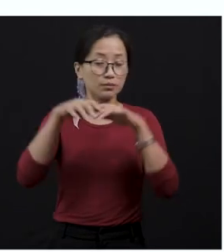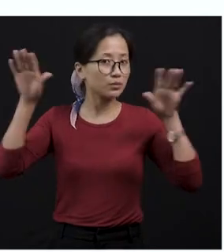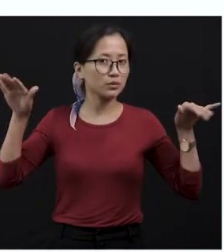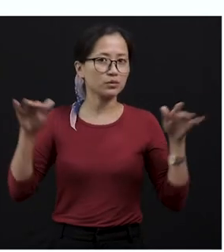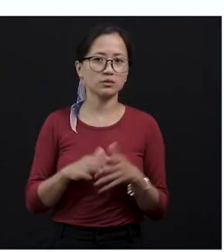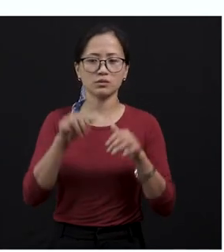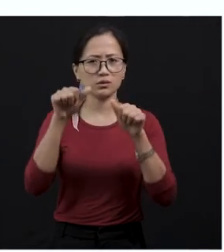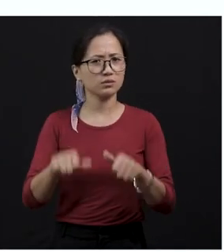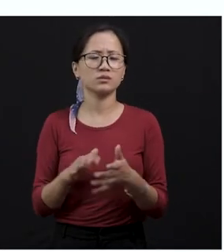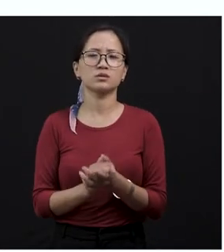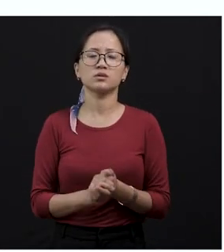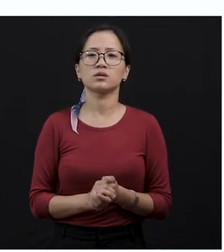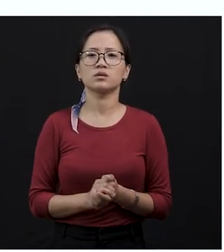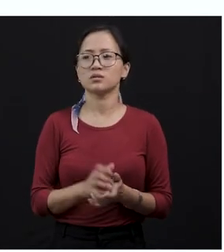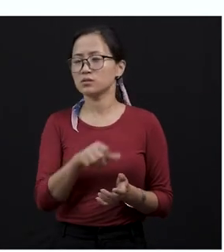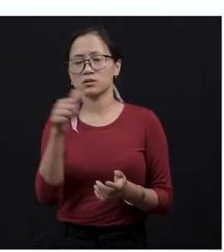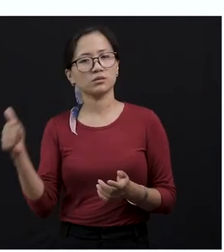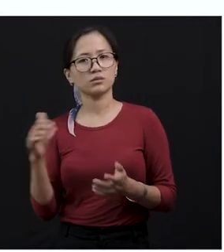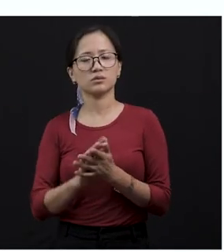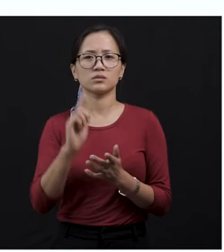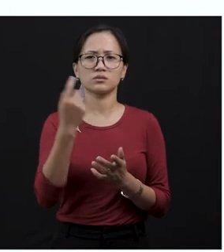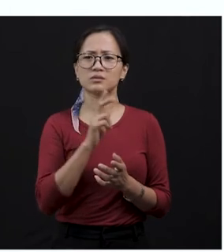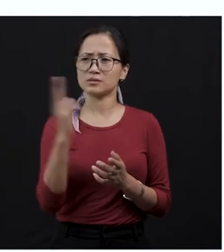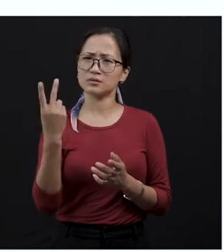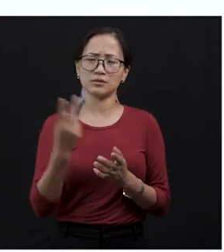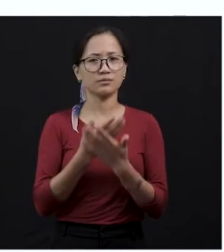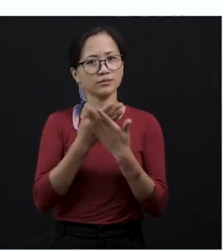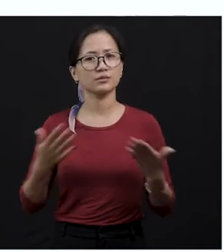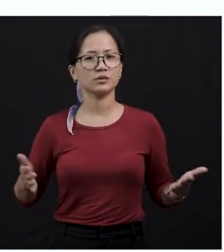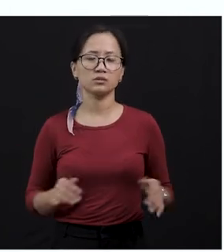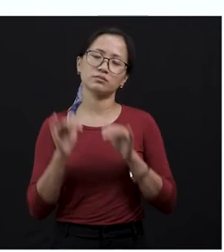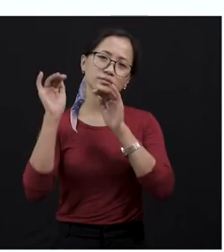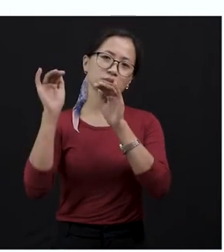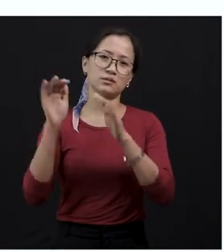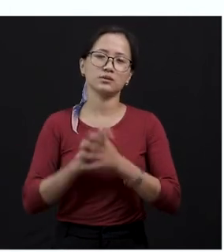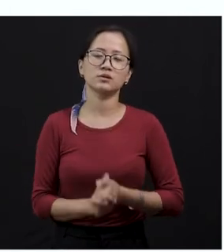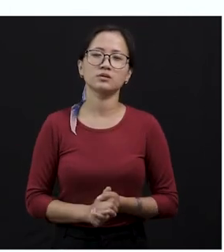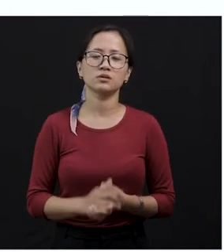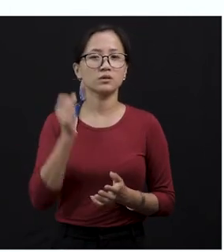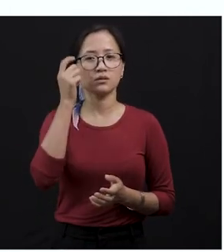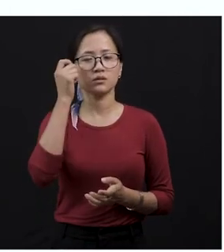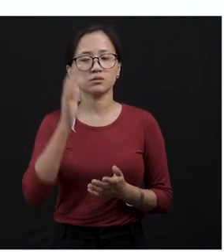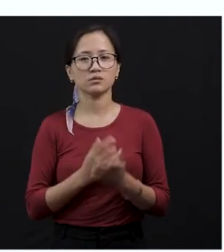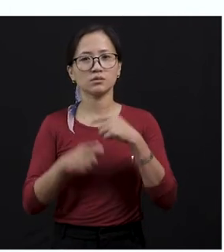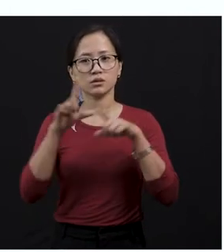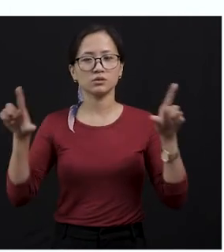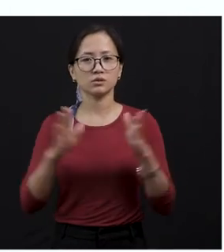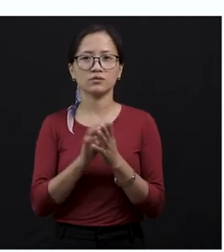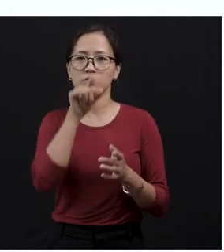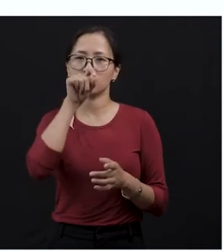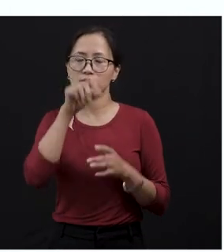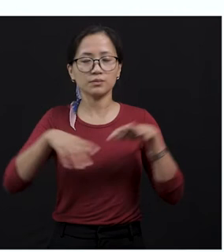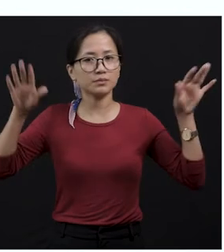that I was unable to hit the snake. And the other one would also be saying the same thing, I suppose. We don't understand the language of the birds,